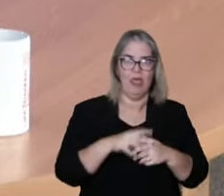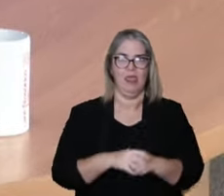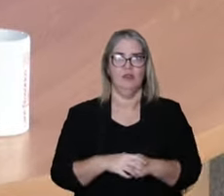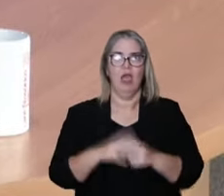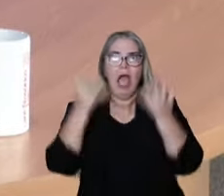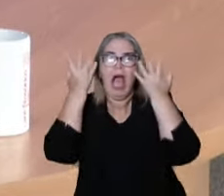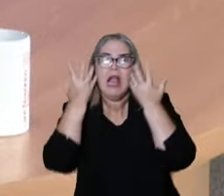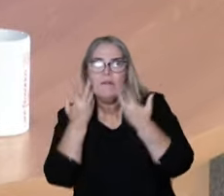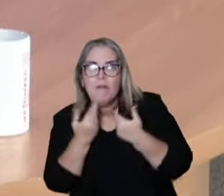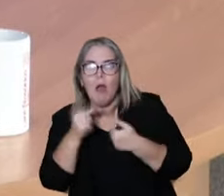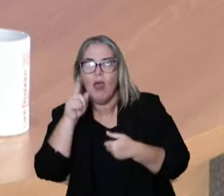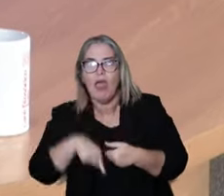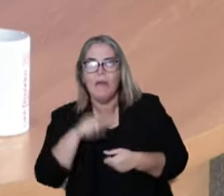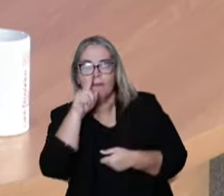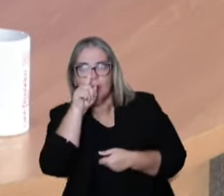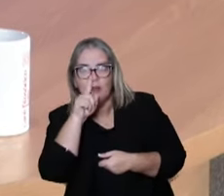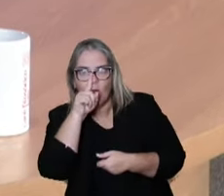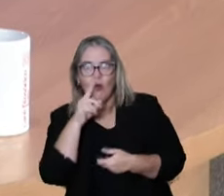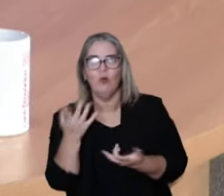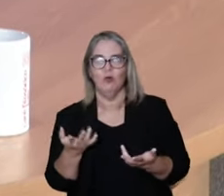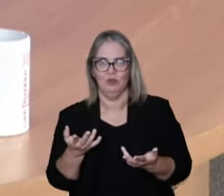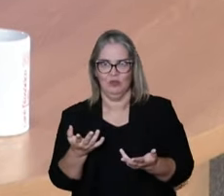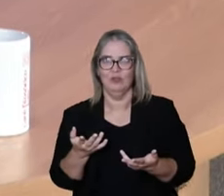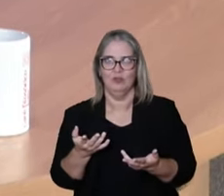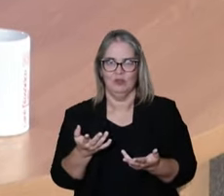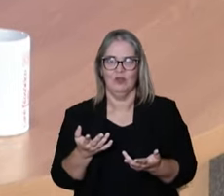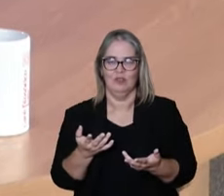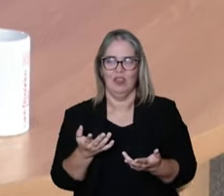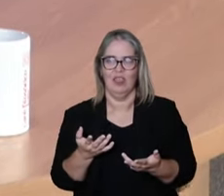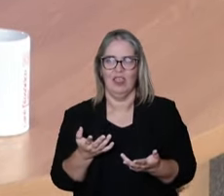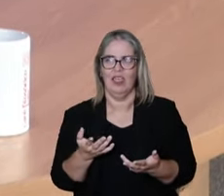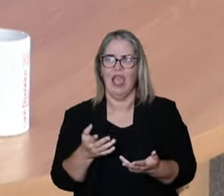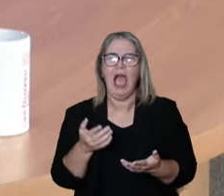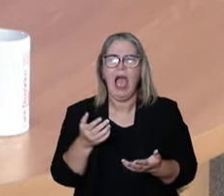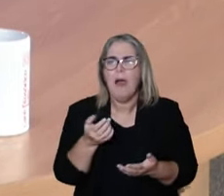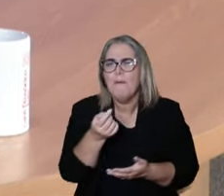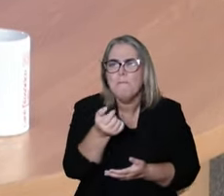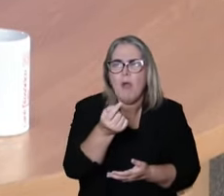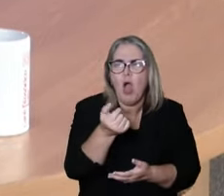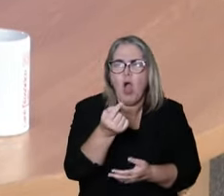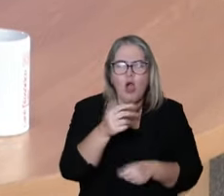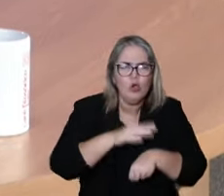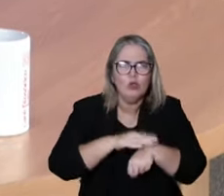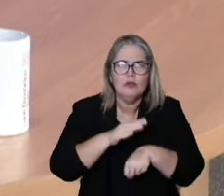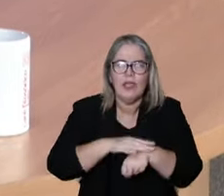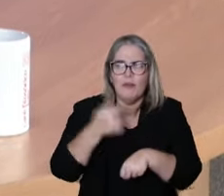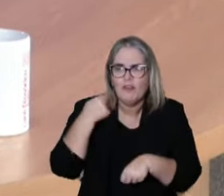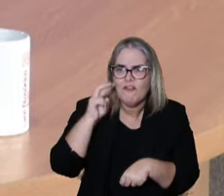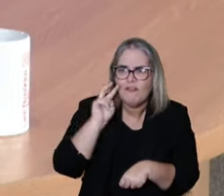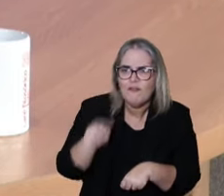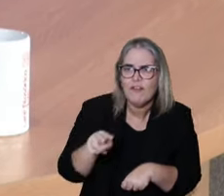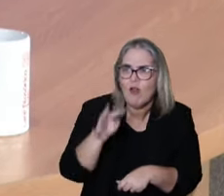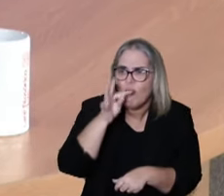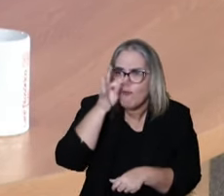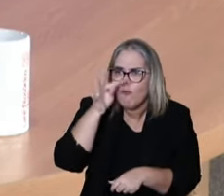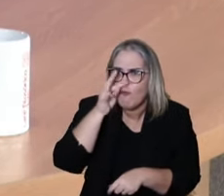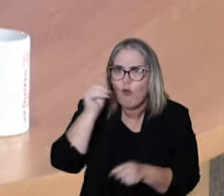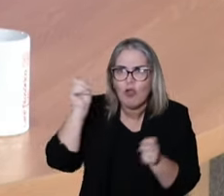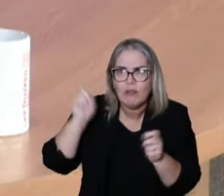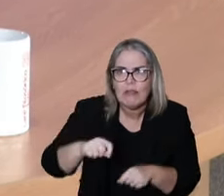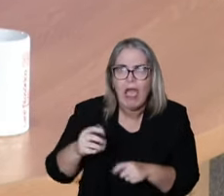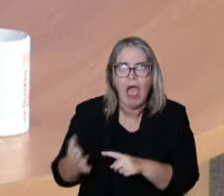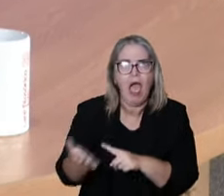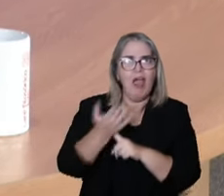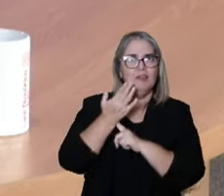of antibiotics, that this is dangerous. Just recently, we saw the importance of the regular flora, that